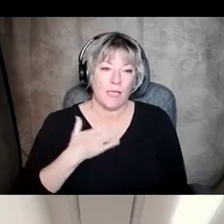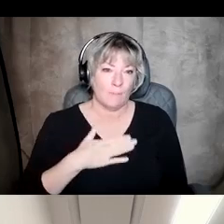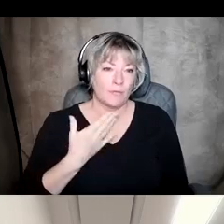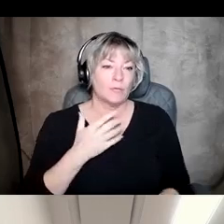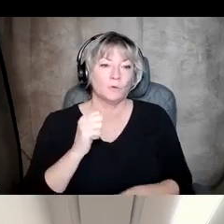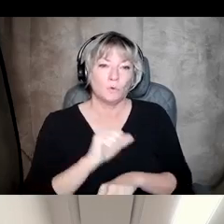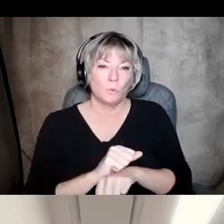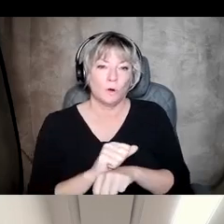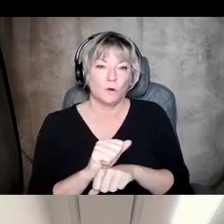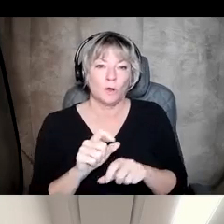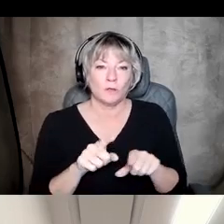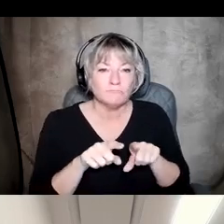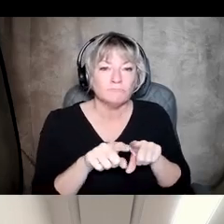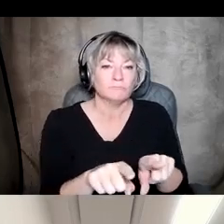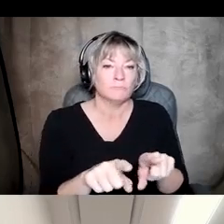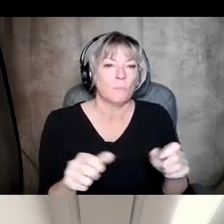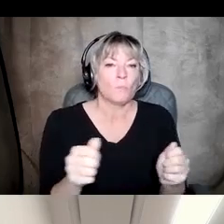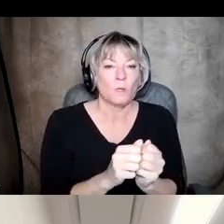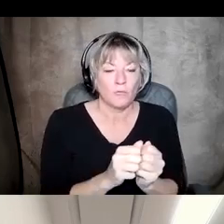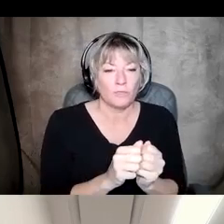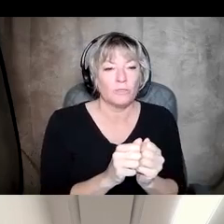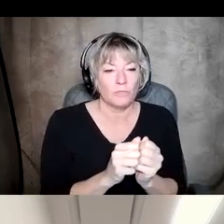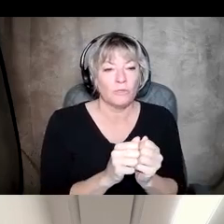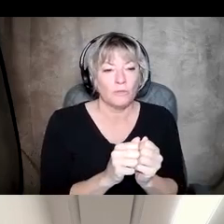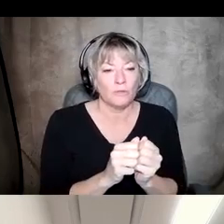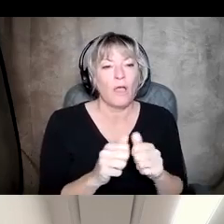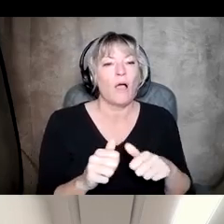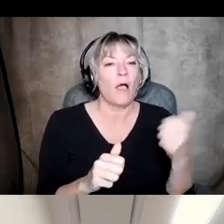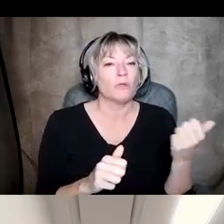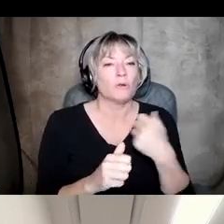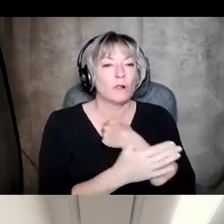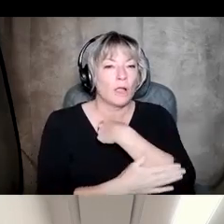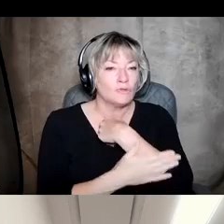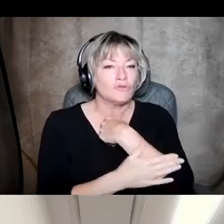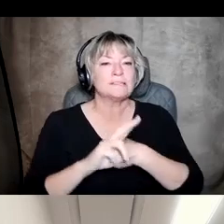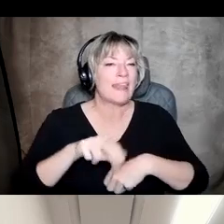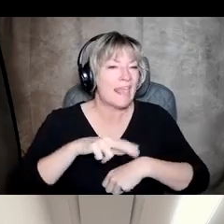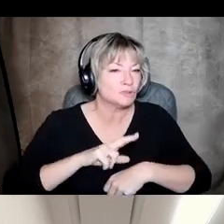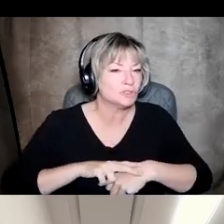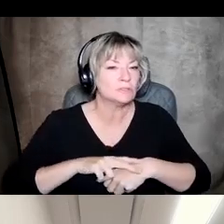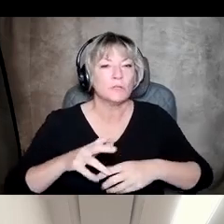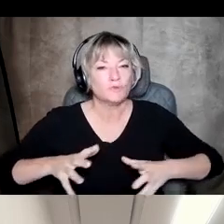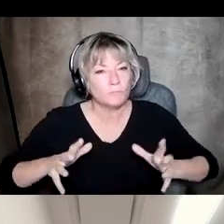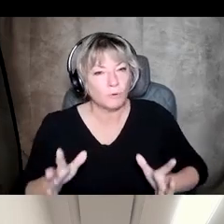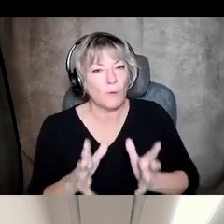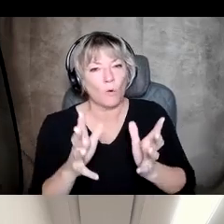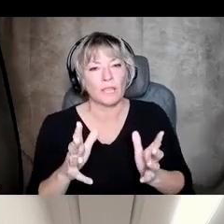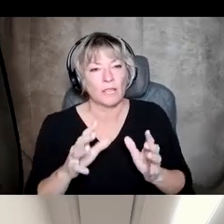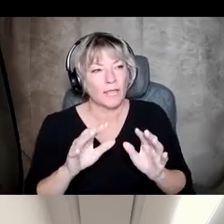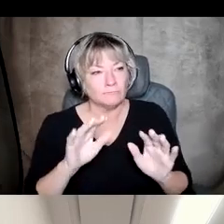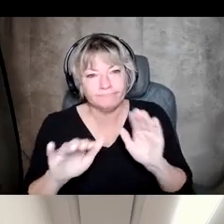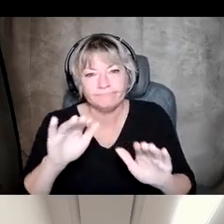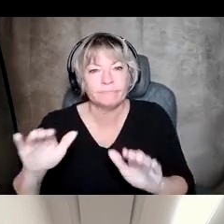along with other nations in promoting suicide prevention